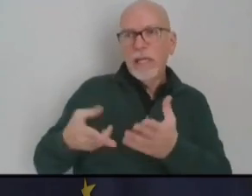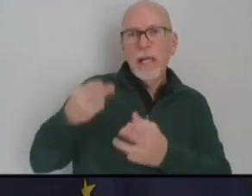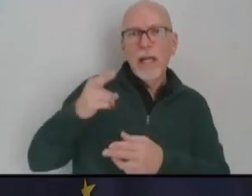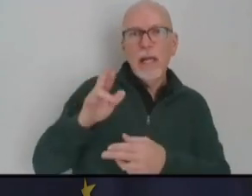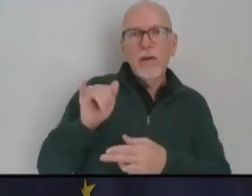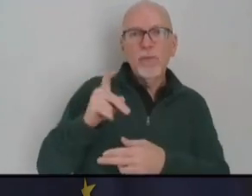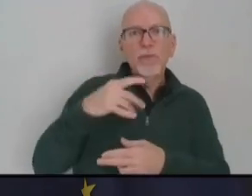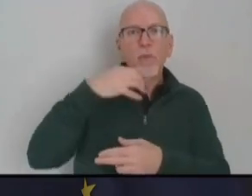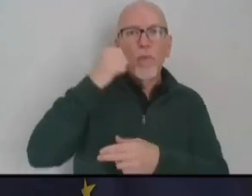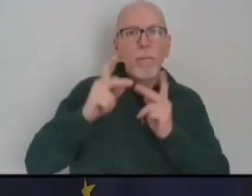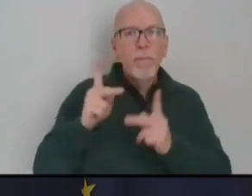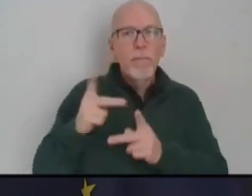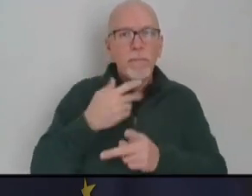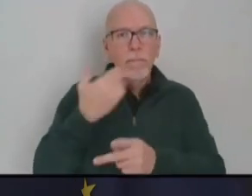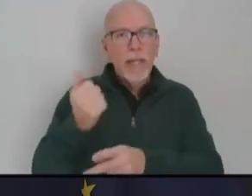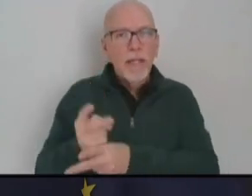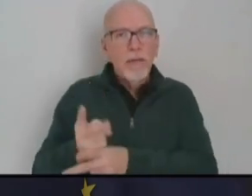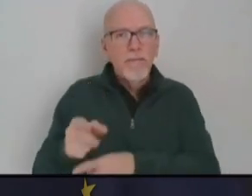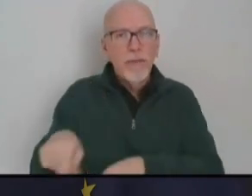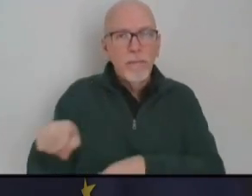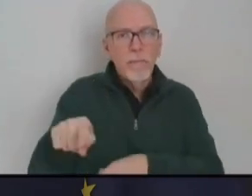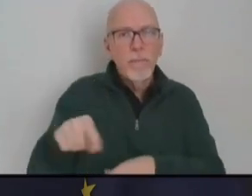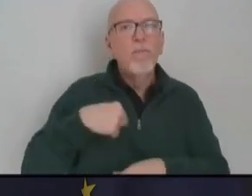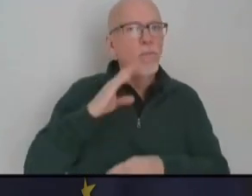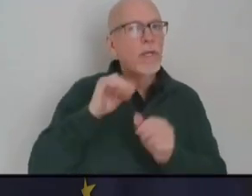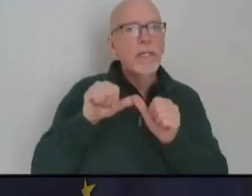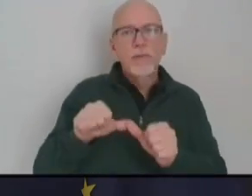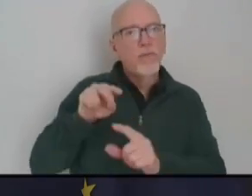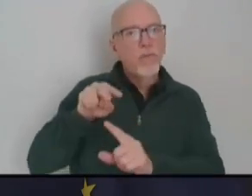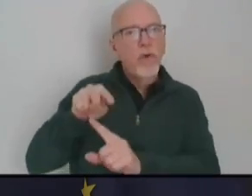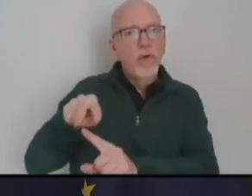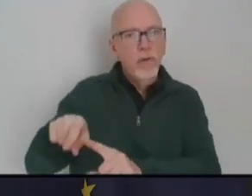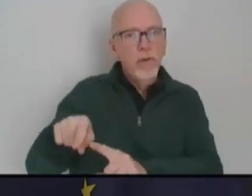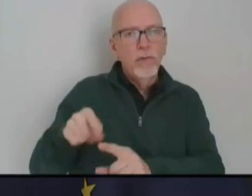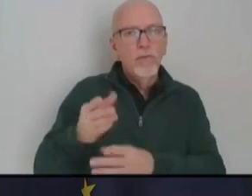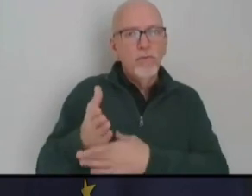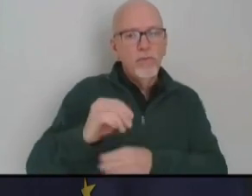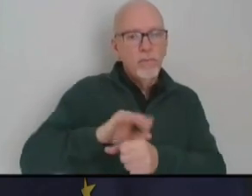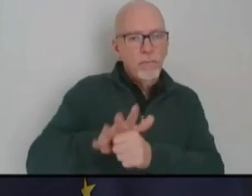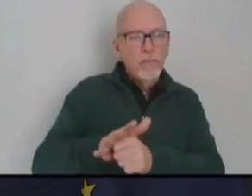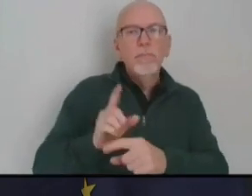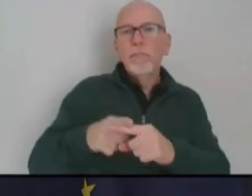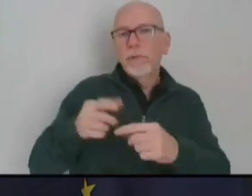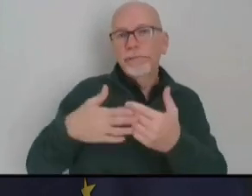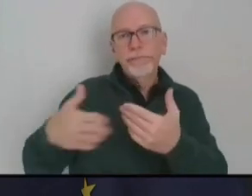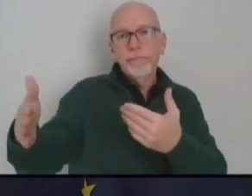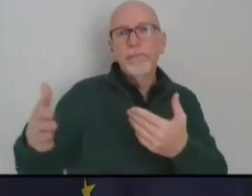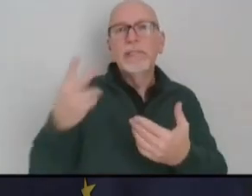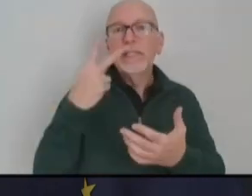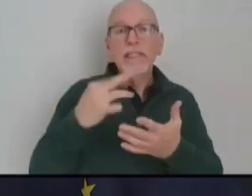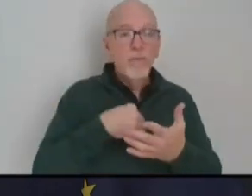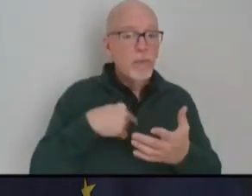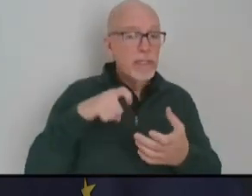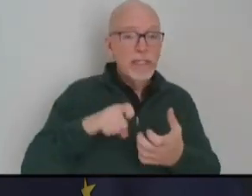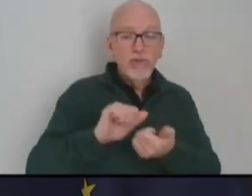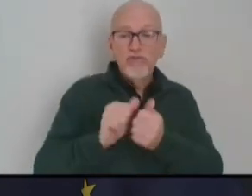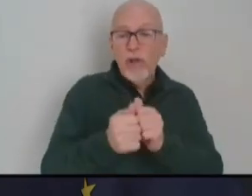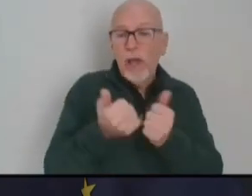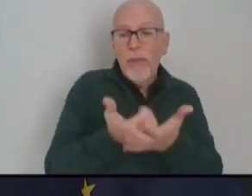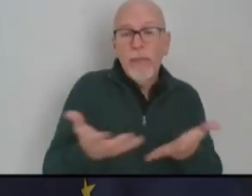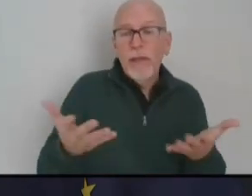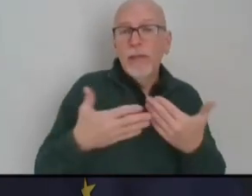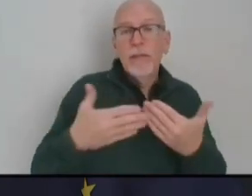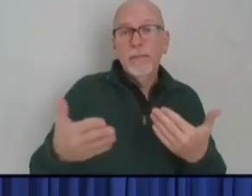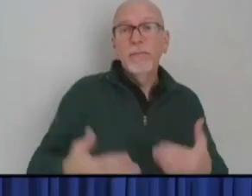individuals better. And we're going to continue to do so throughout this pandemic, and we'll be looking to see what changes we need to put in place as it